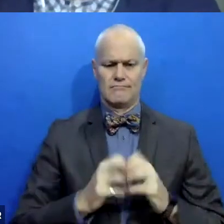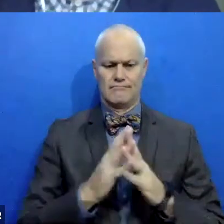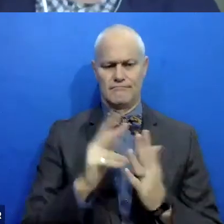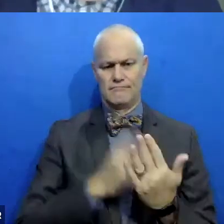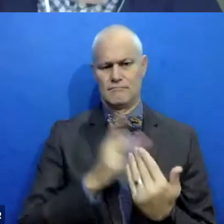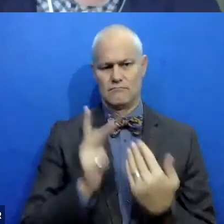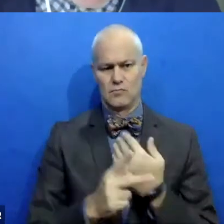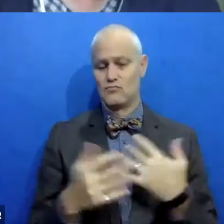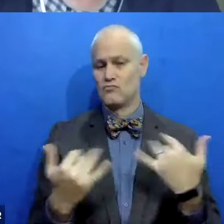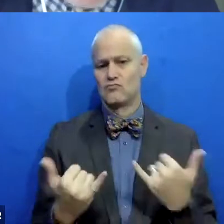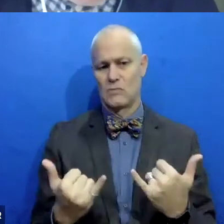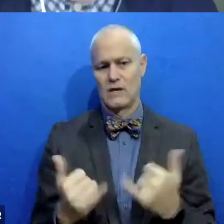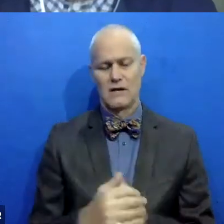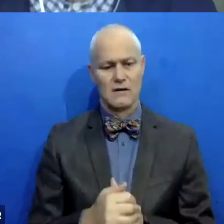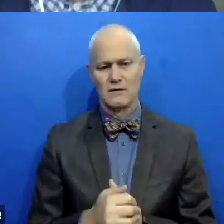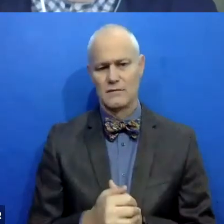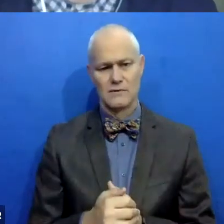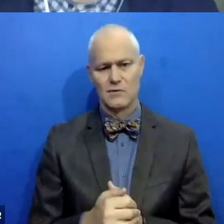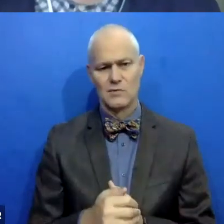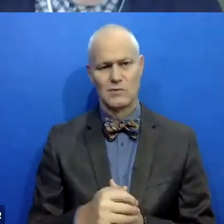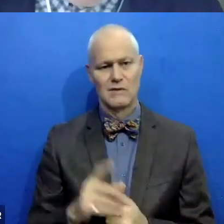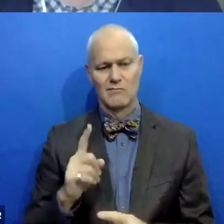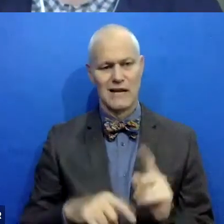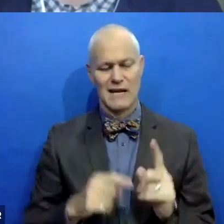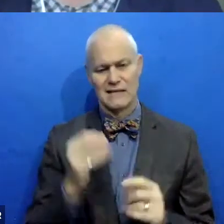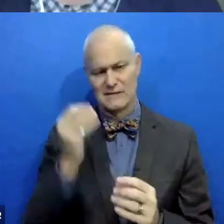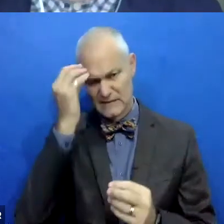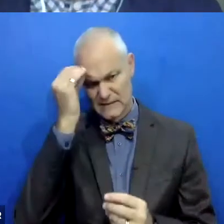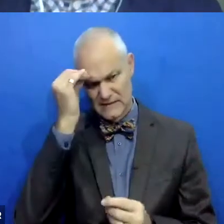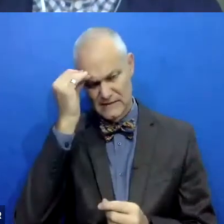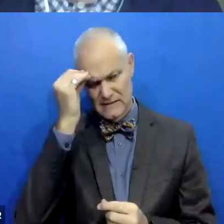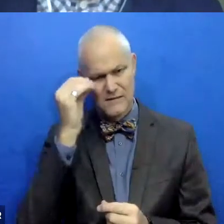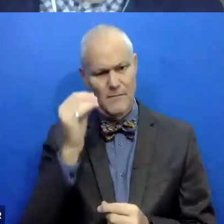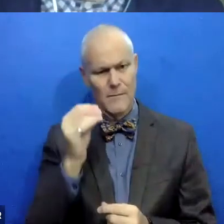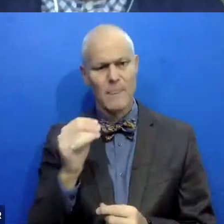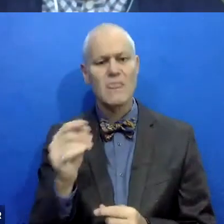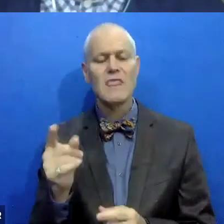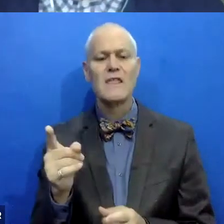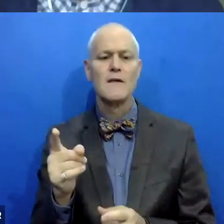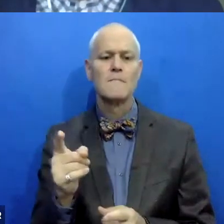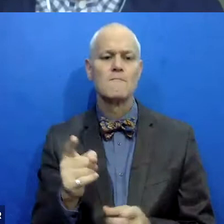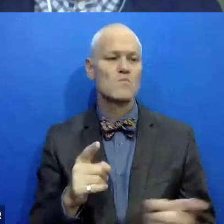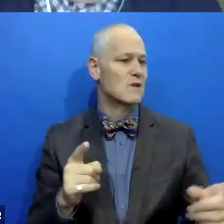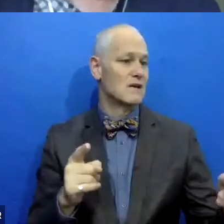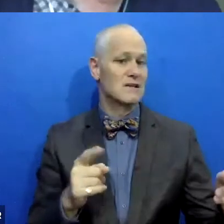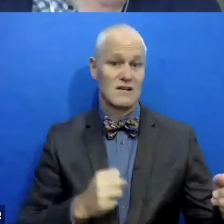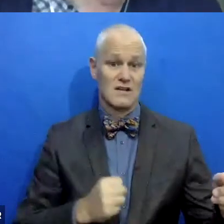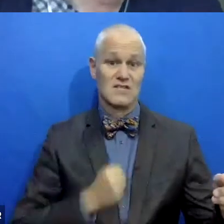right now aren't in a place where we would consider putting, uh, people who have used and survived violence in the same room together.